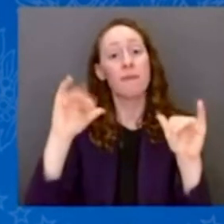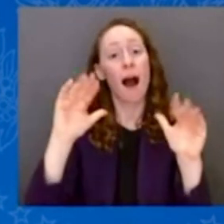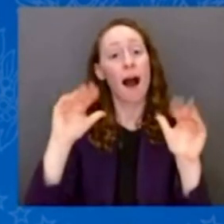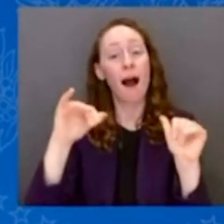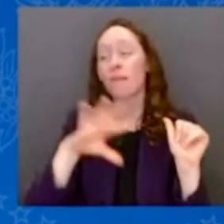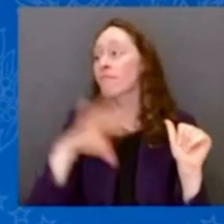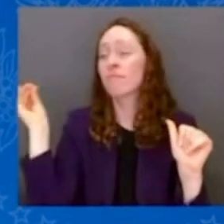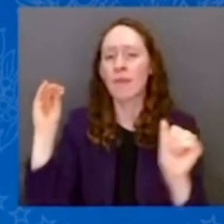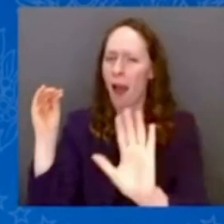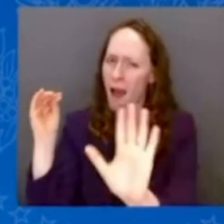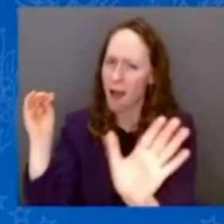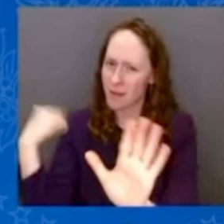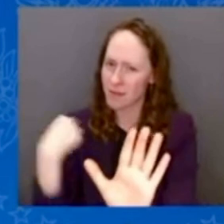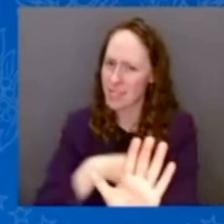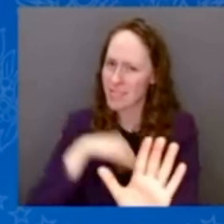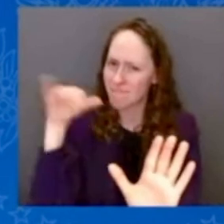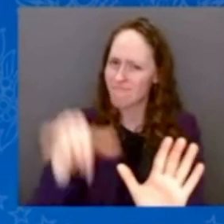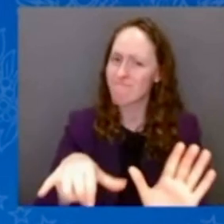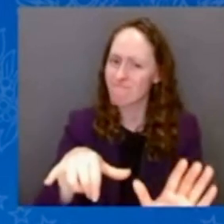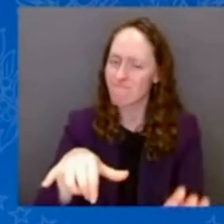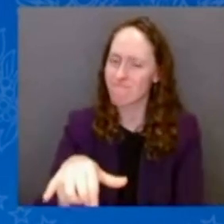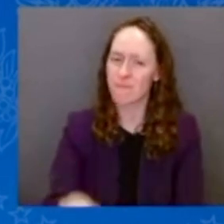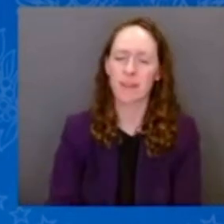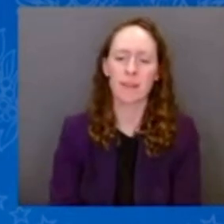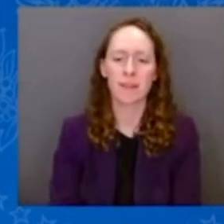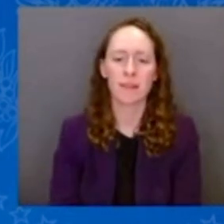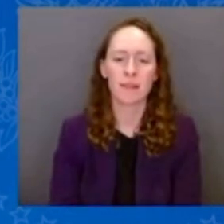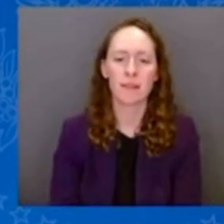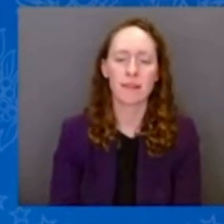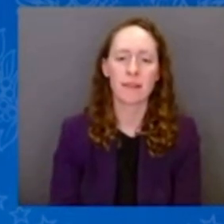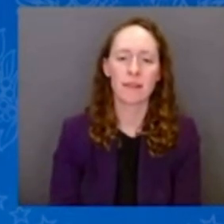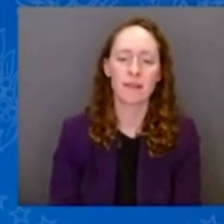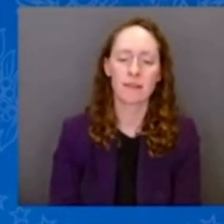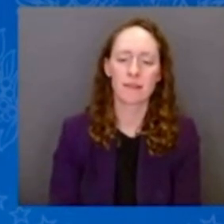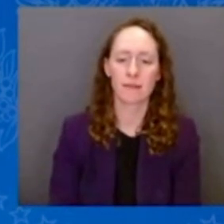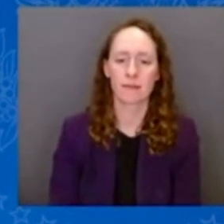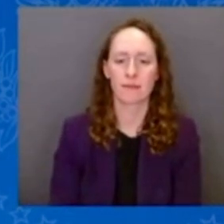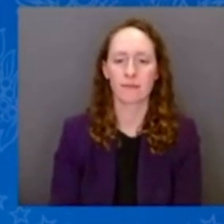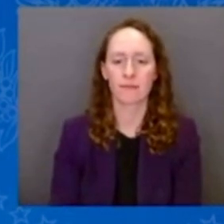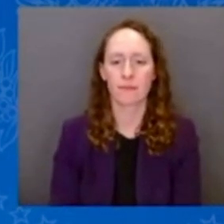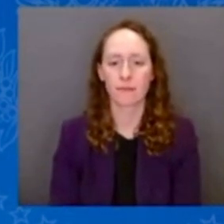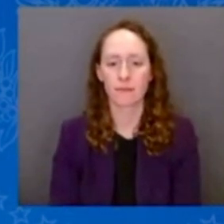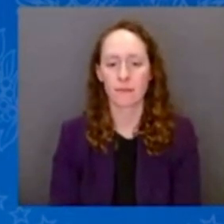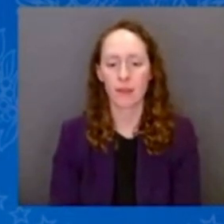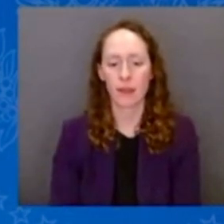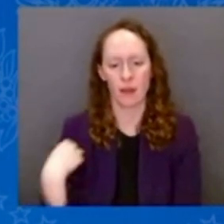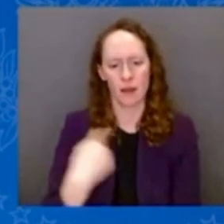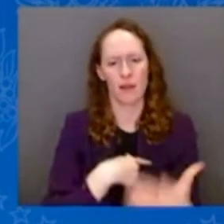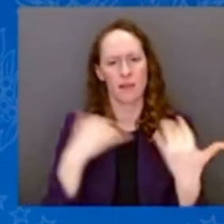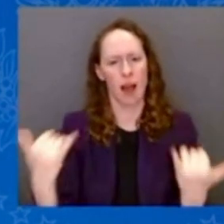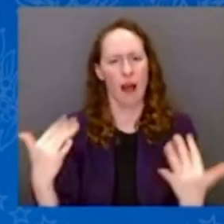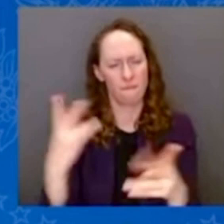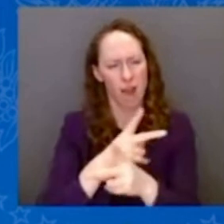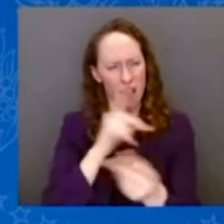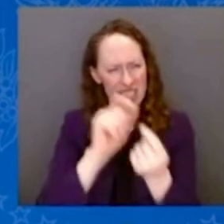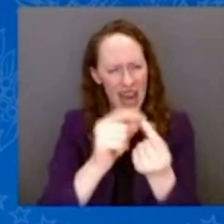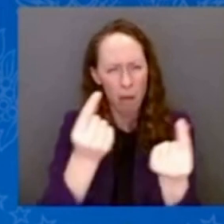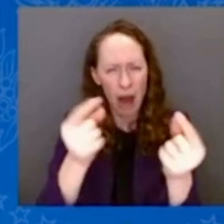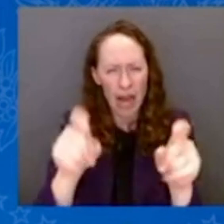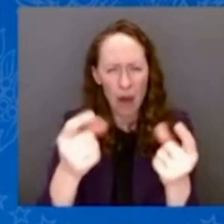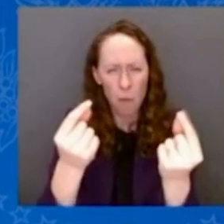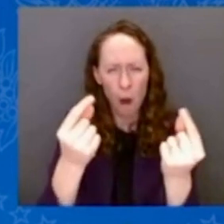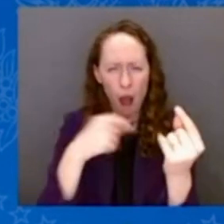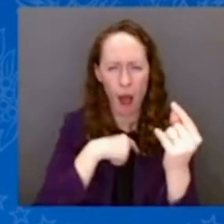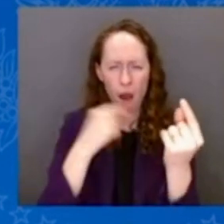to figure out how we can help what you need. That's why right now we have 300 federal personnel on the ground,